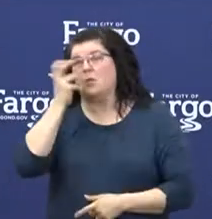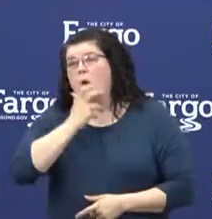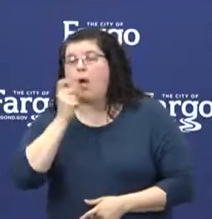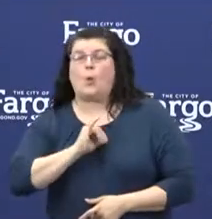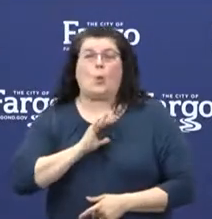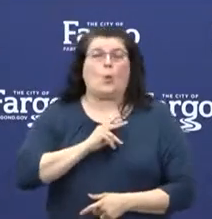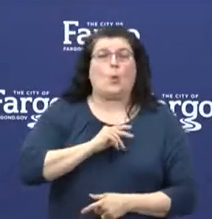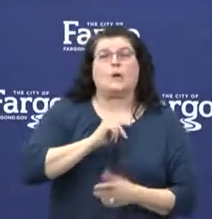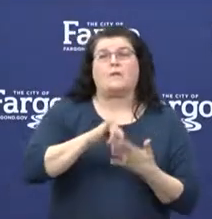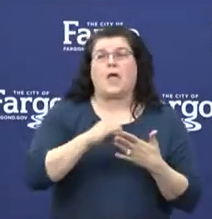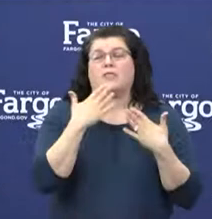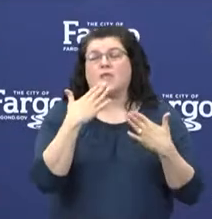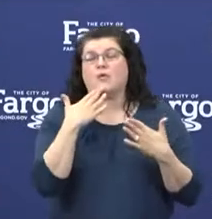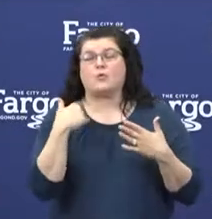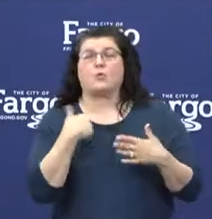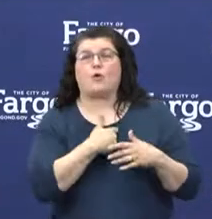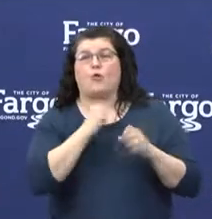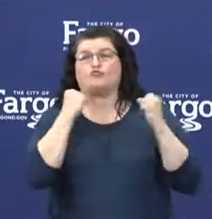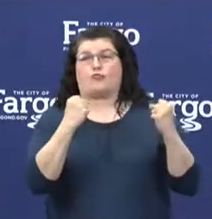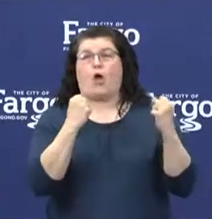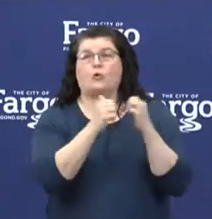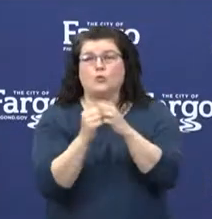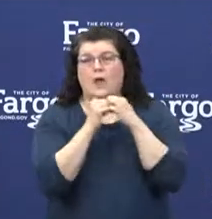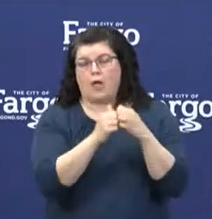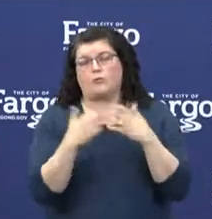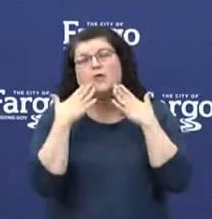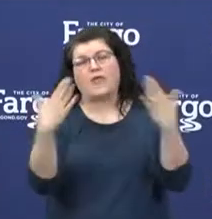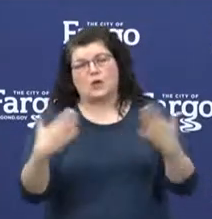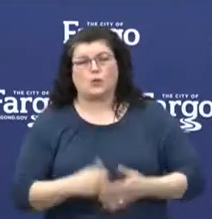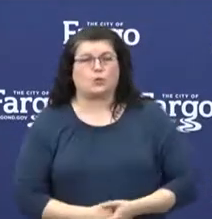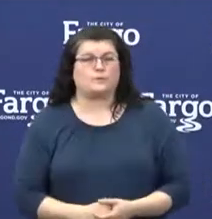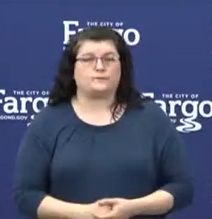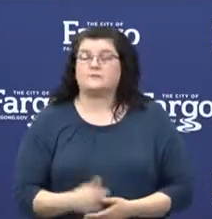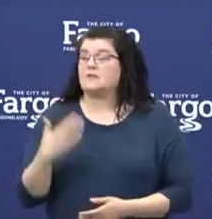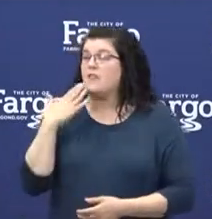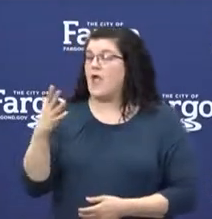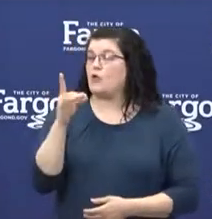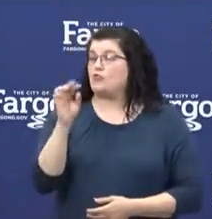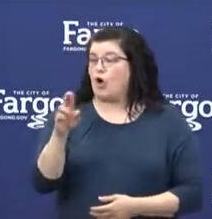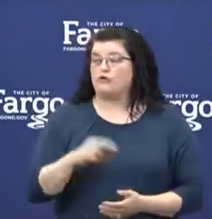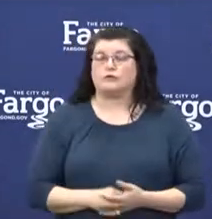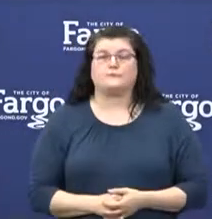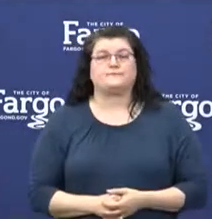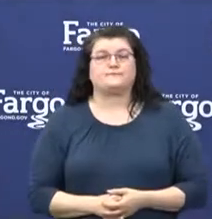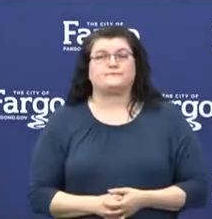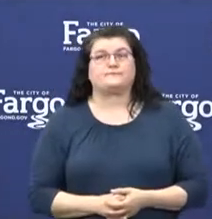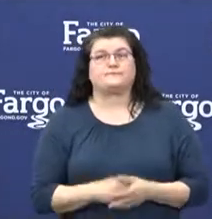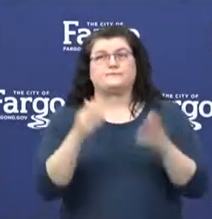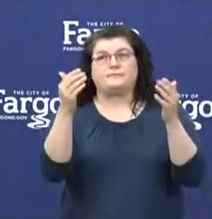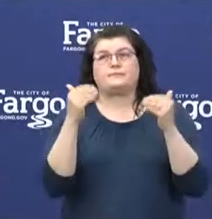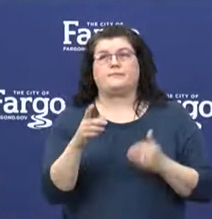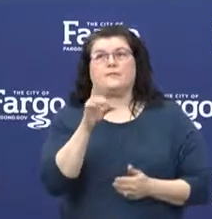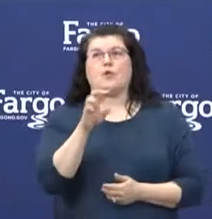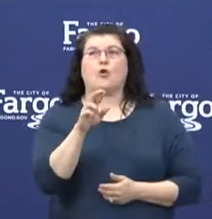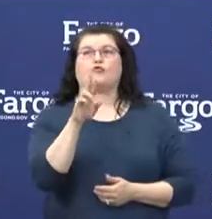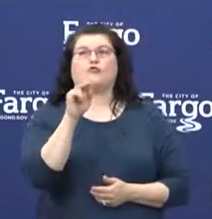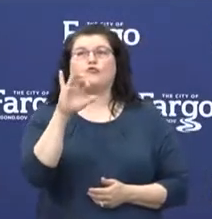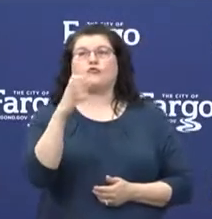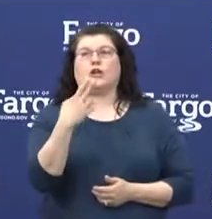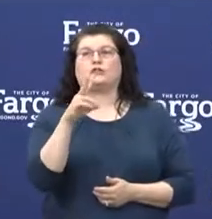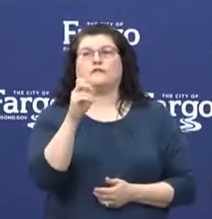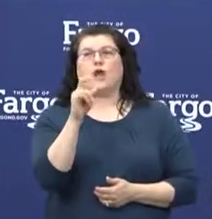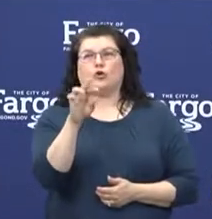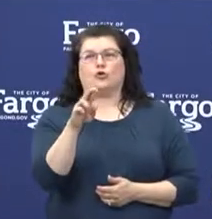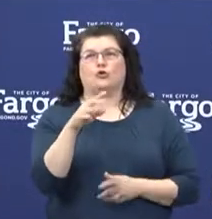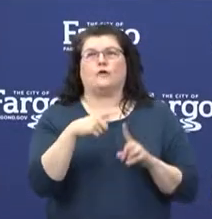together. Thank you very much. Thank you, Doctor. Our next speaker will be Dr. Rich Vedder from Essentia Health.